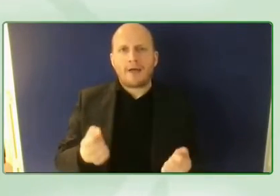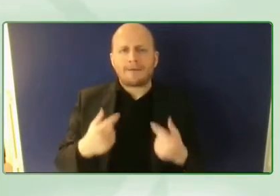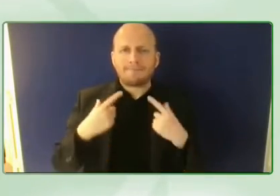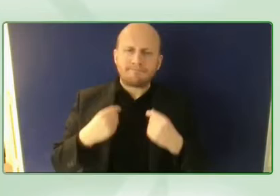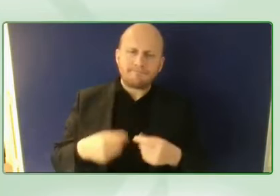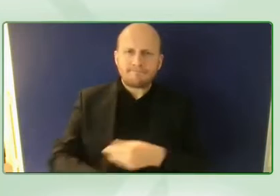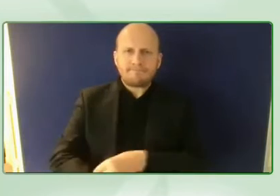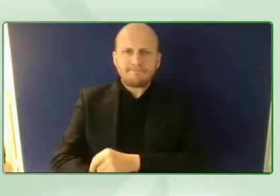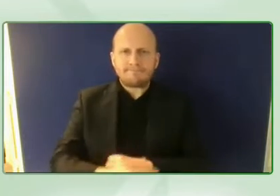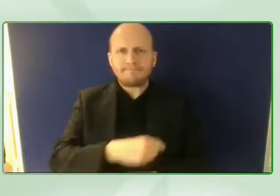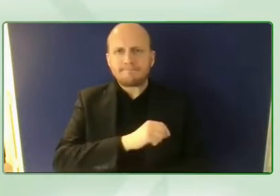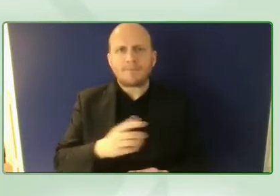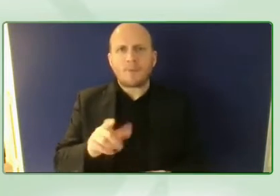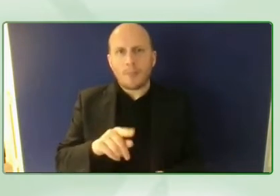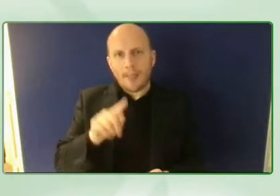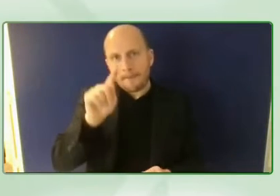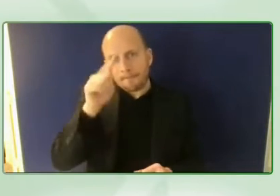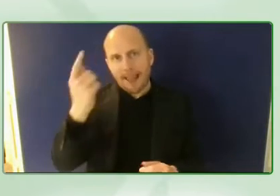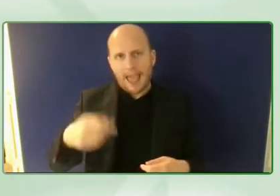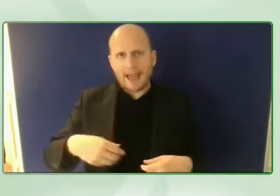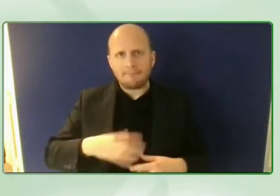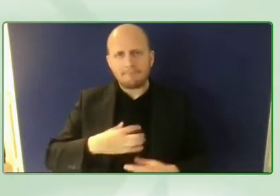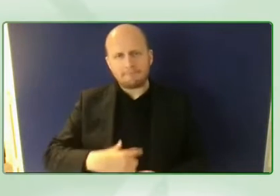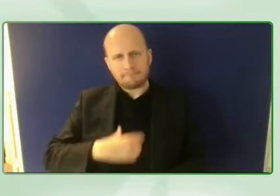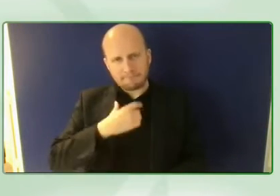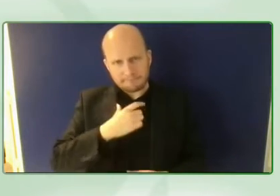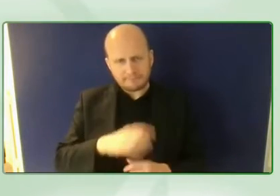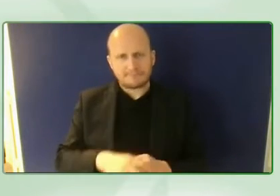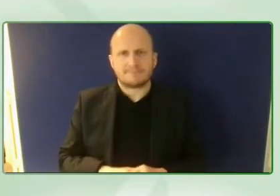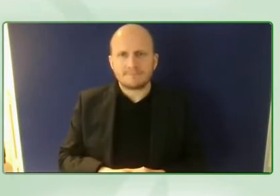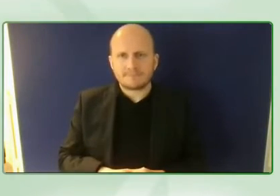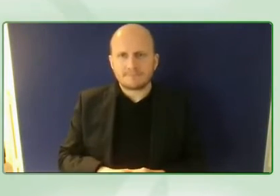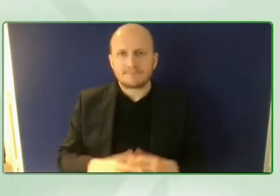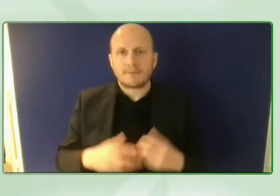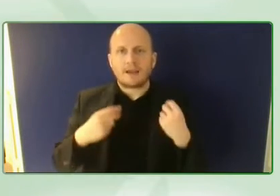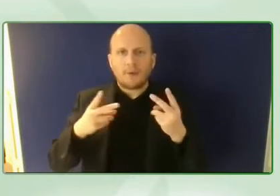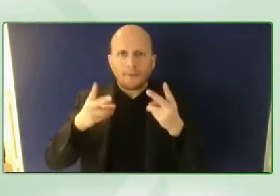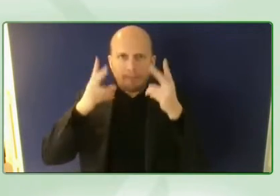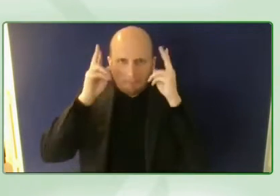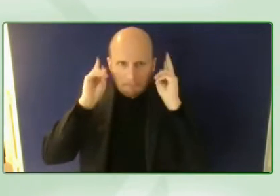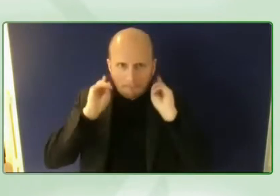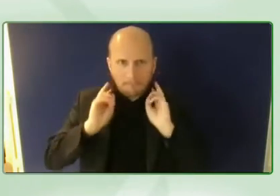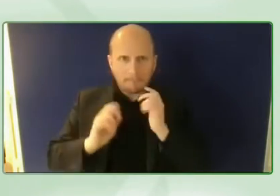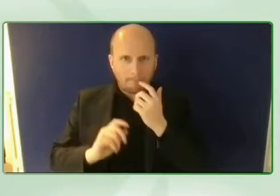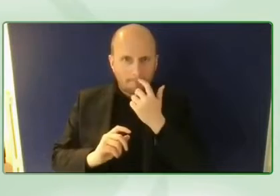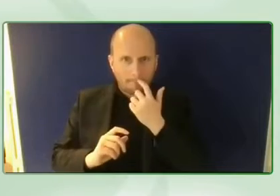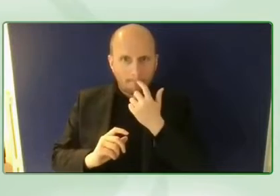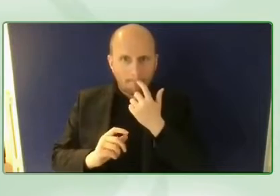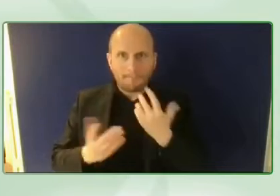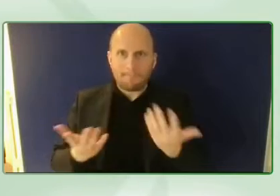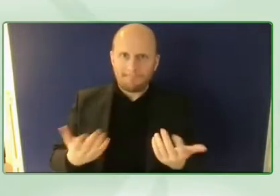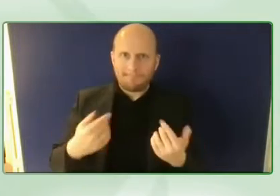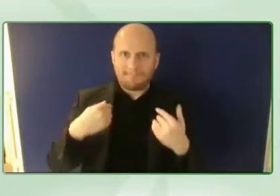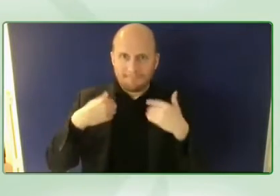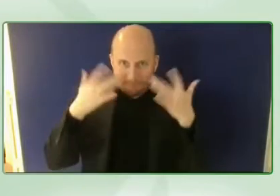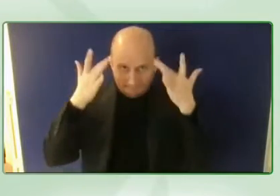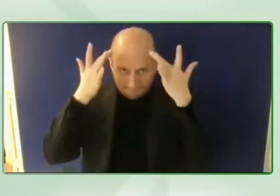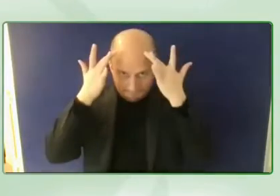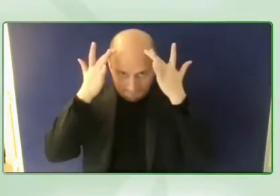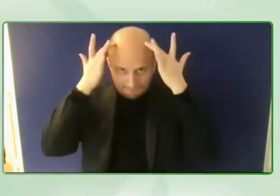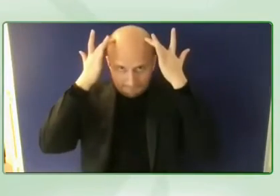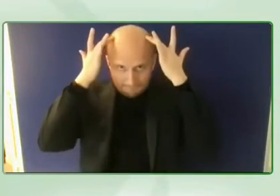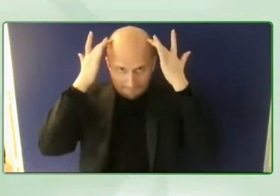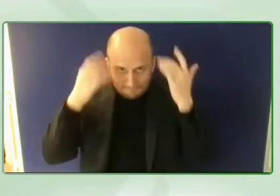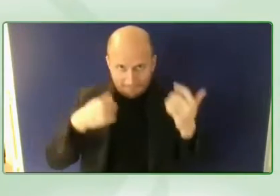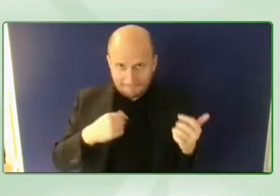i've short cropped black hair which is receding the times of age as you may